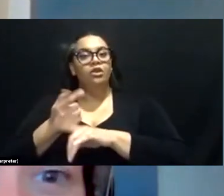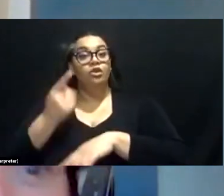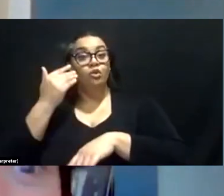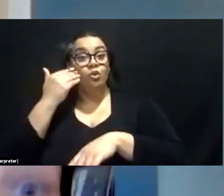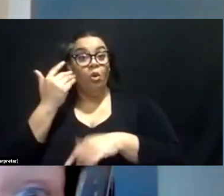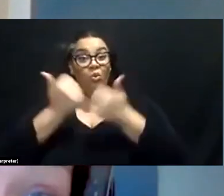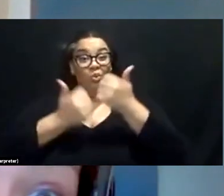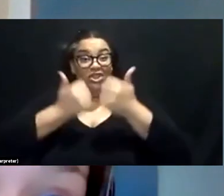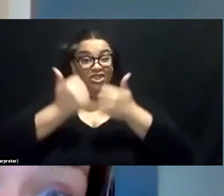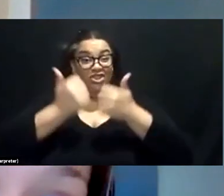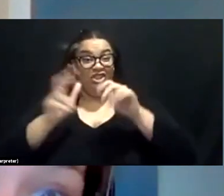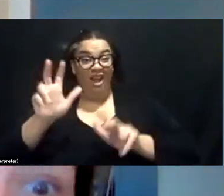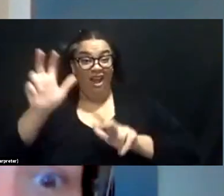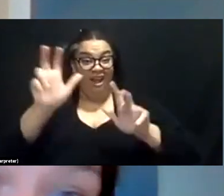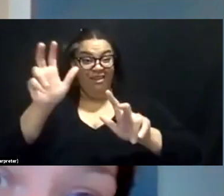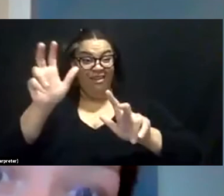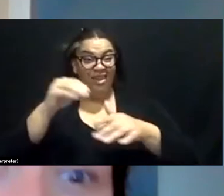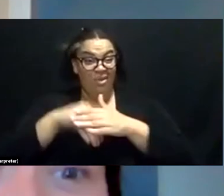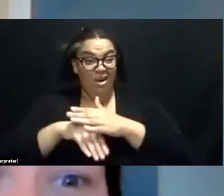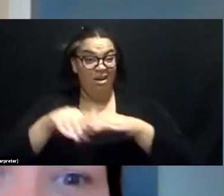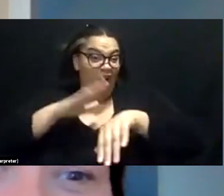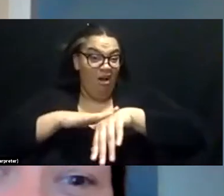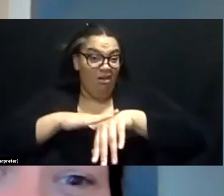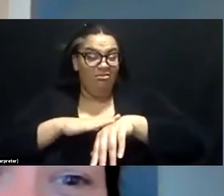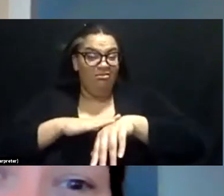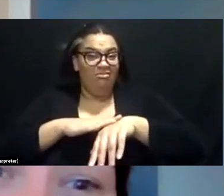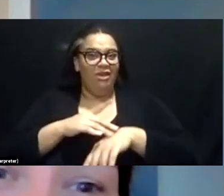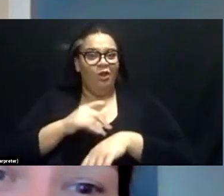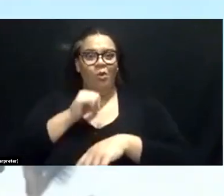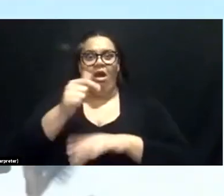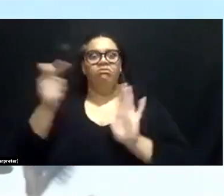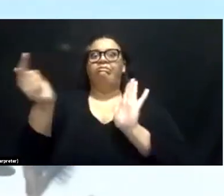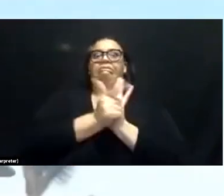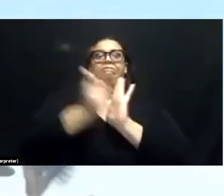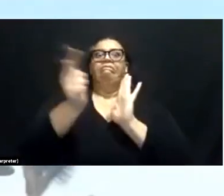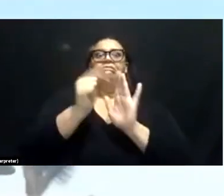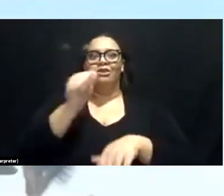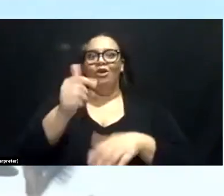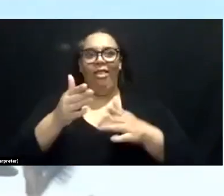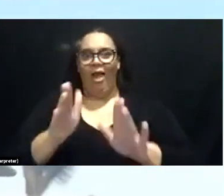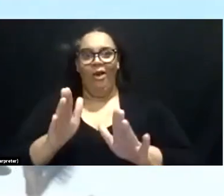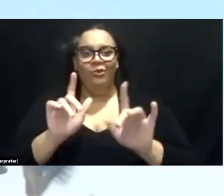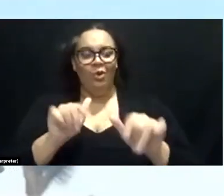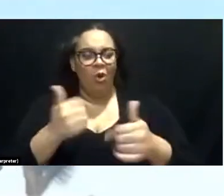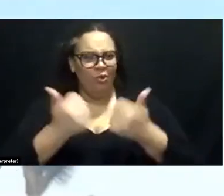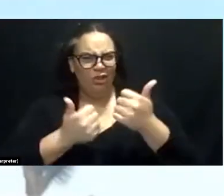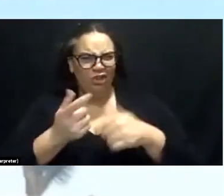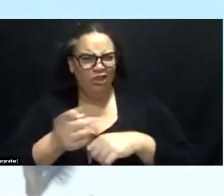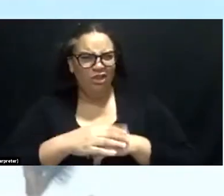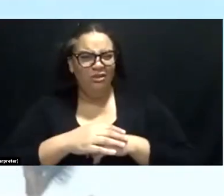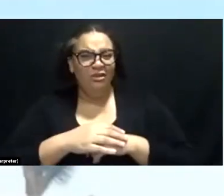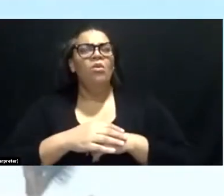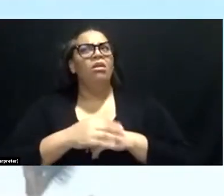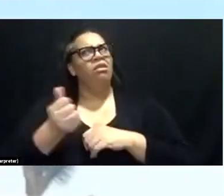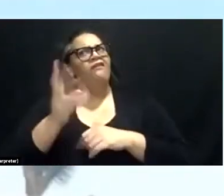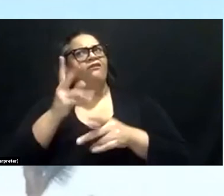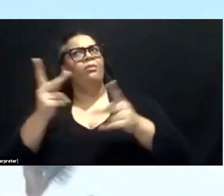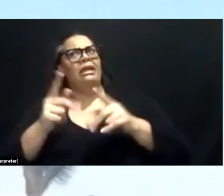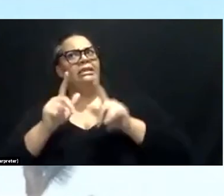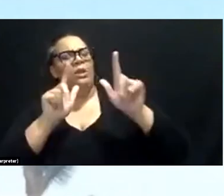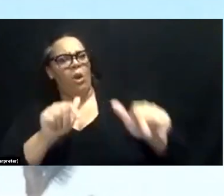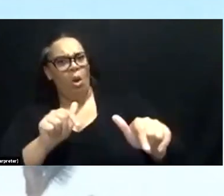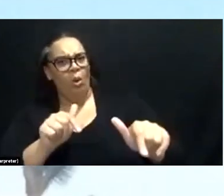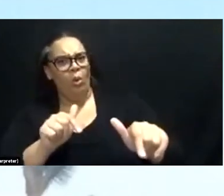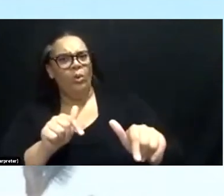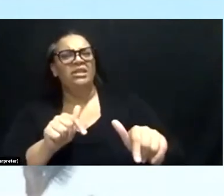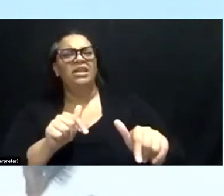were on that they were illegally going into after desk? Um, yes. So they go to a few places. I think they did the chasm of doom at